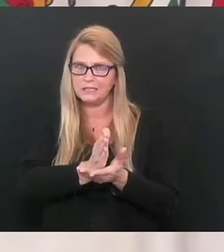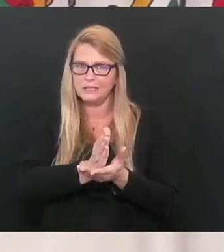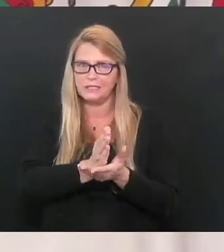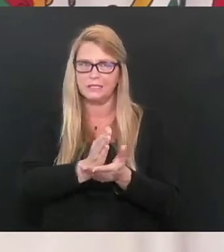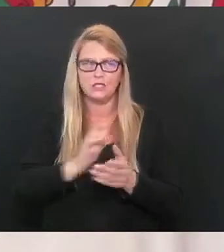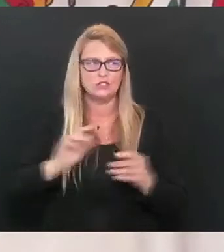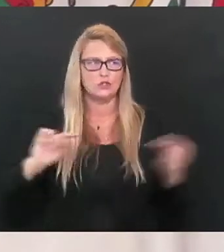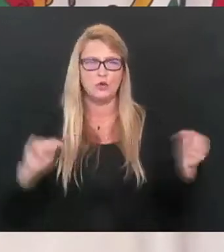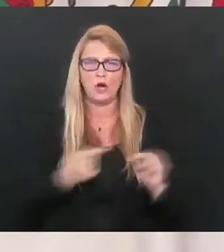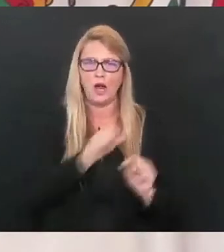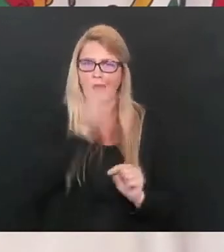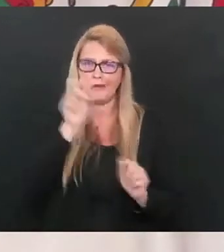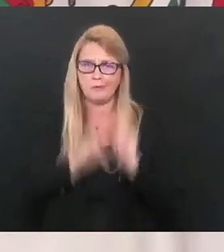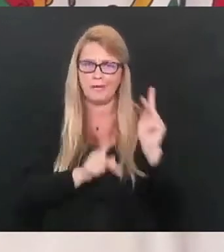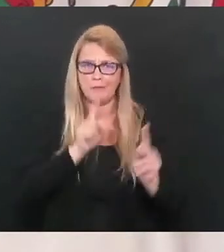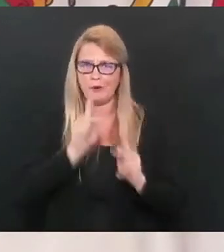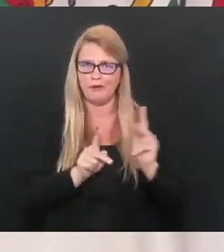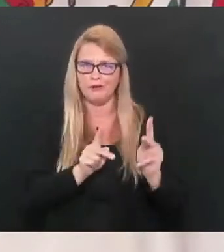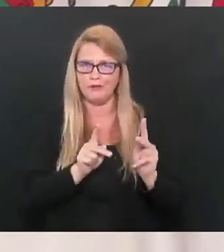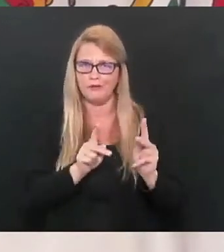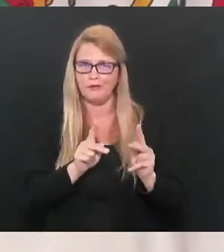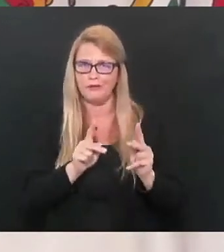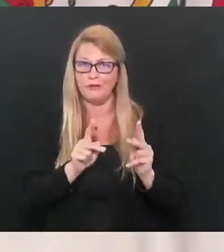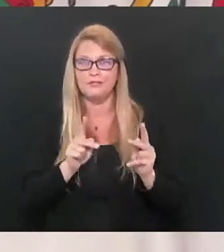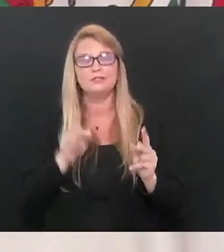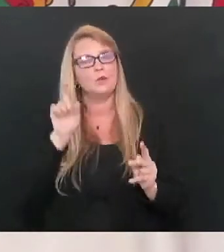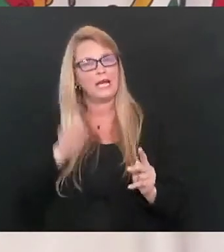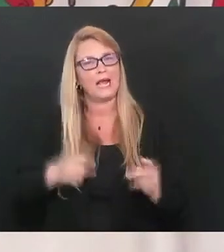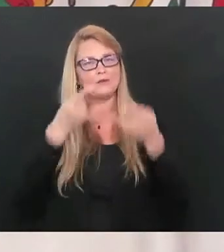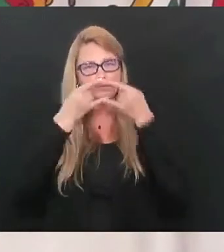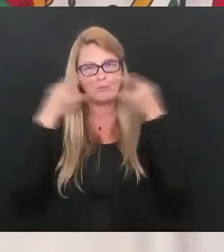the cliff with you. And so we've got to do that for a little while. do now? That's